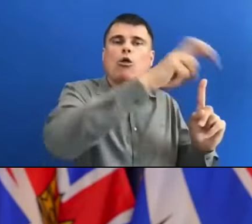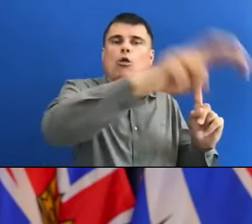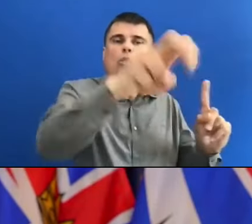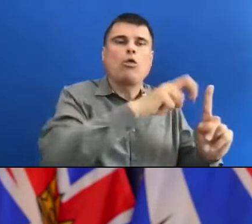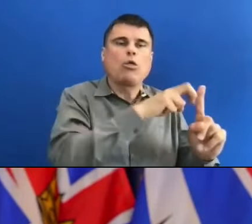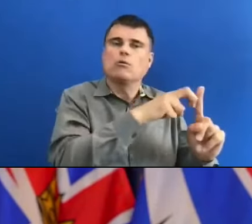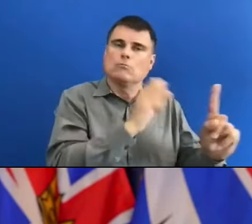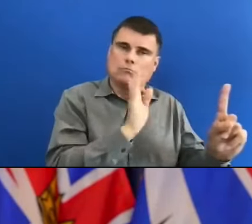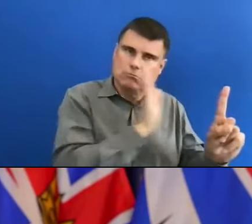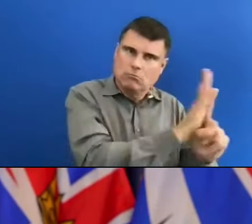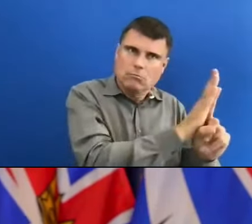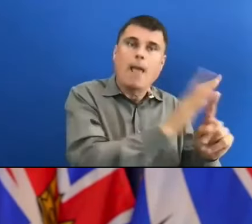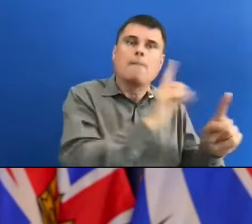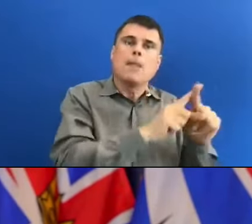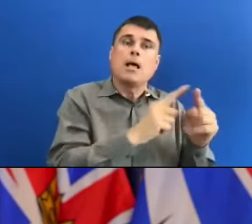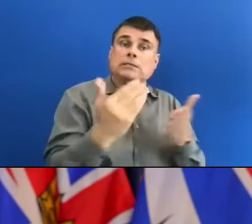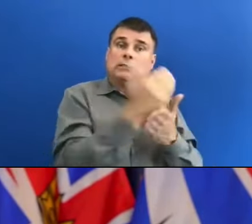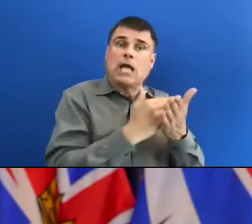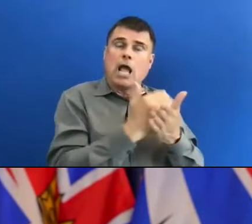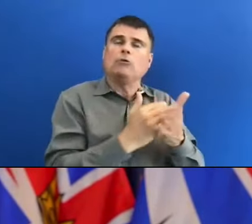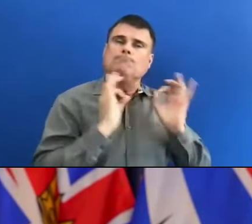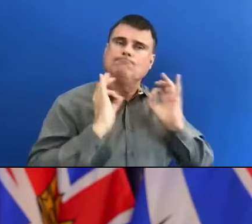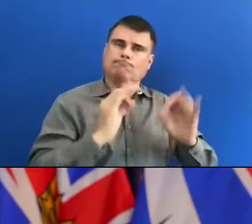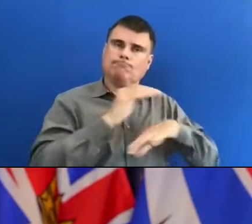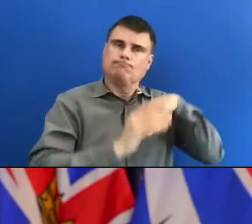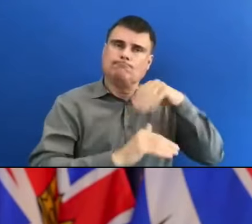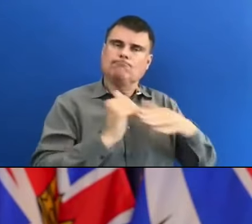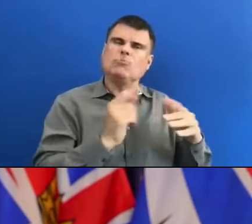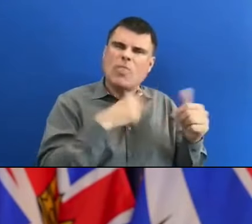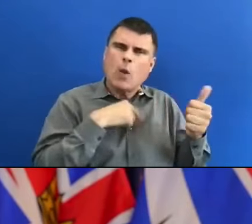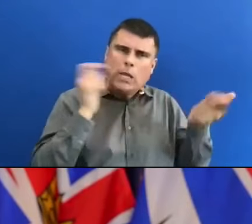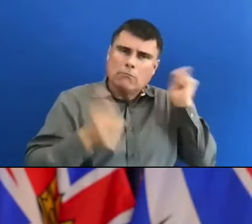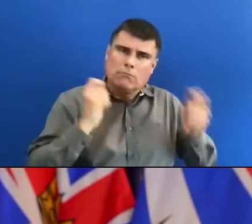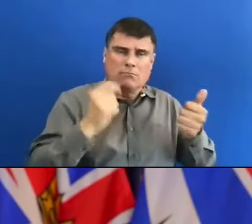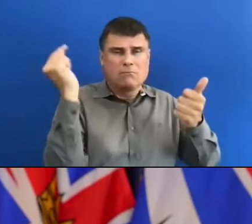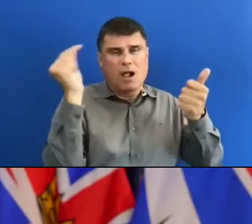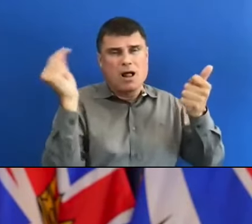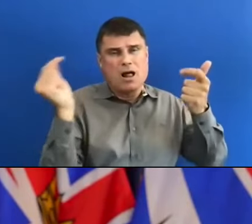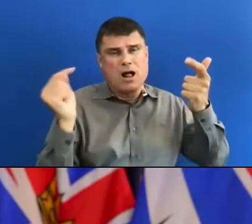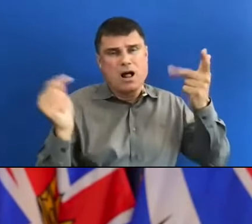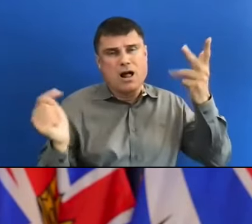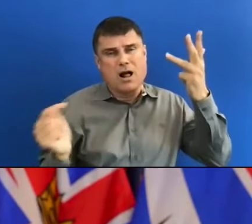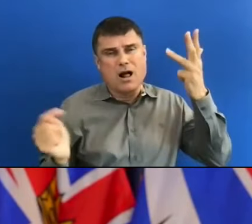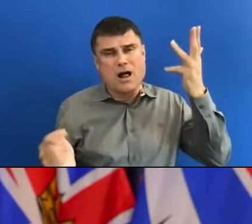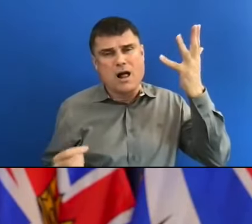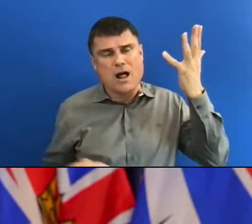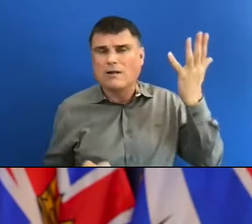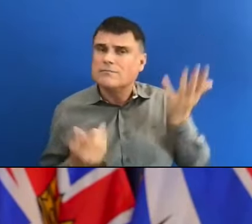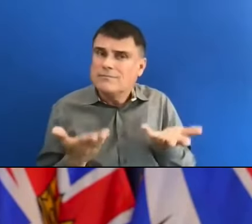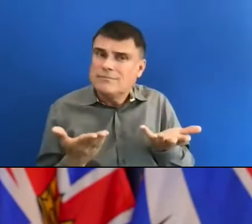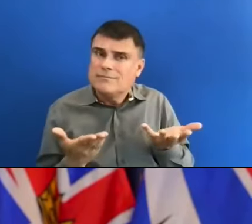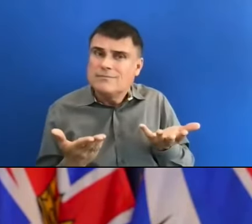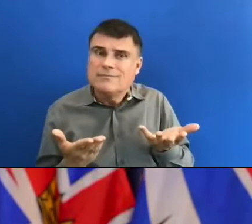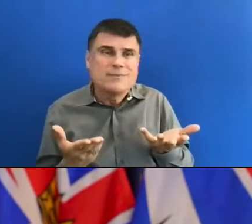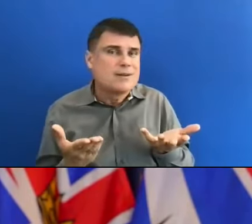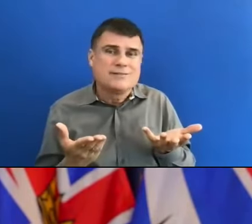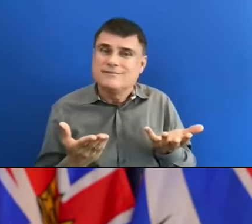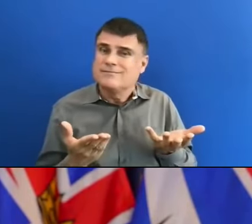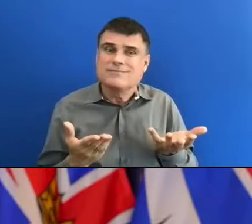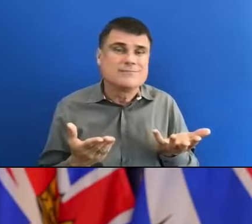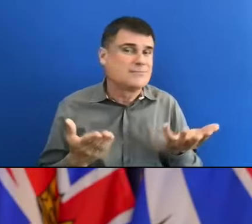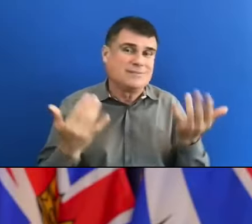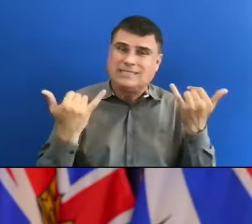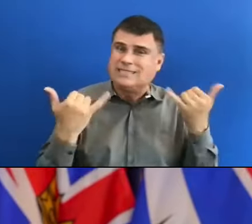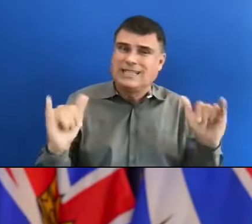And all of the other measures have been put in place and still there have been, of course, enormous challenges in long-term